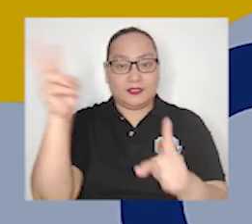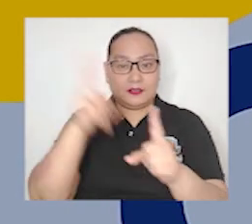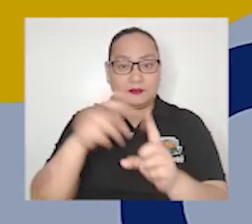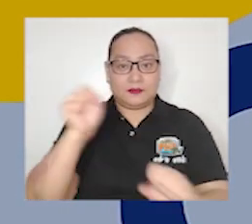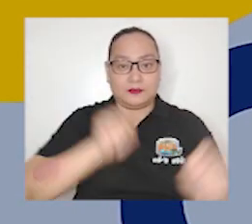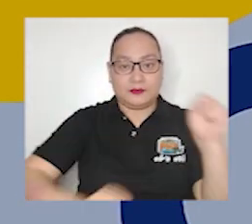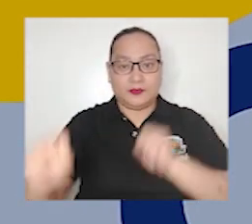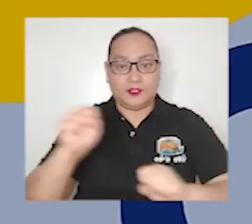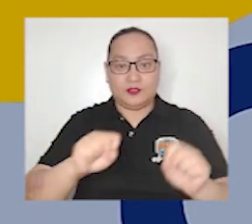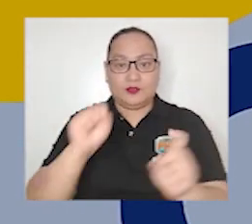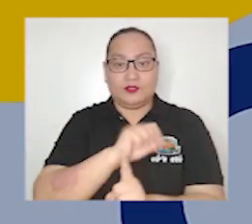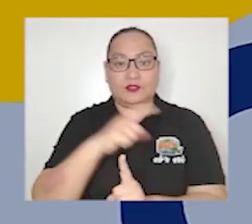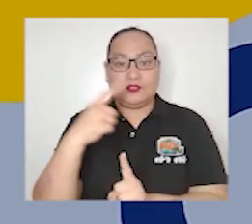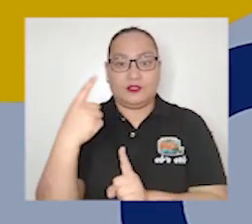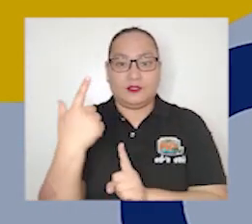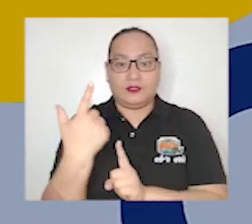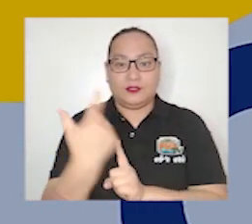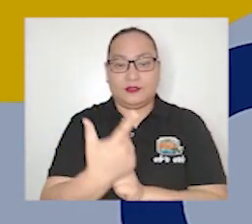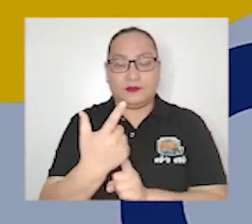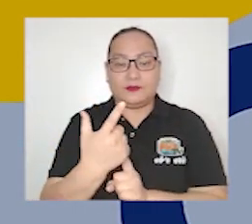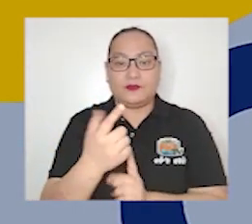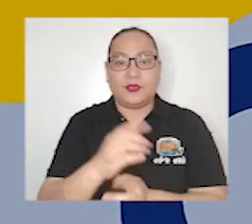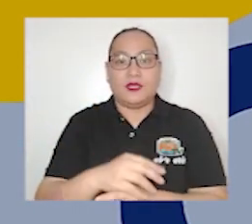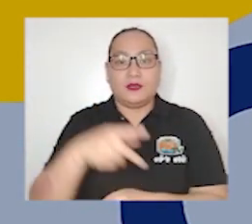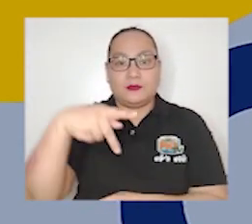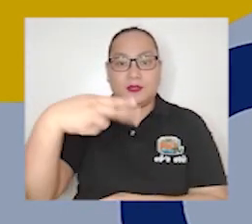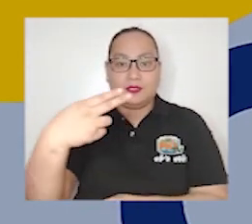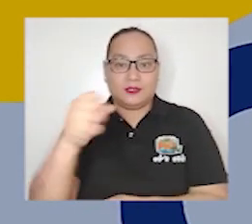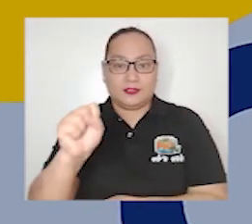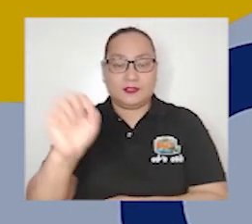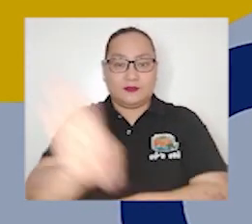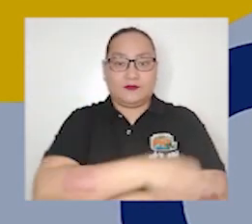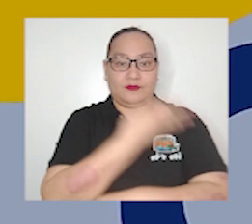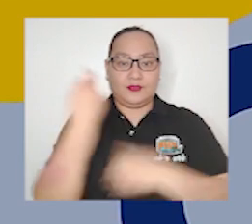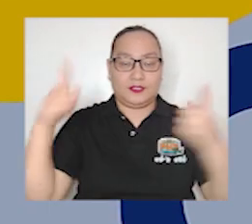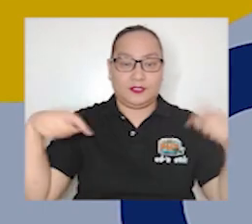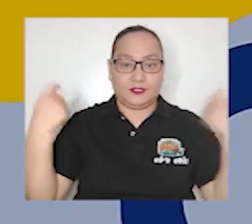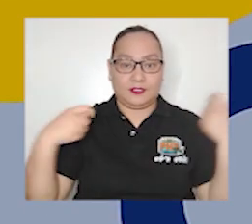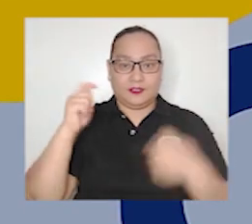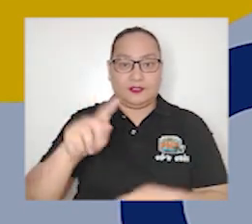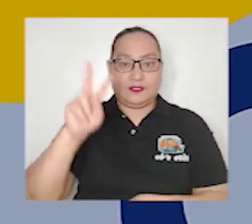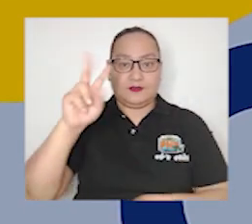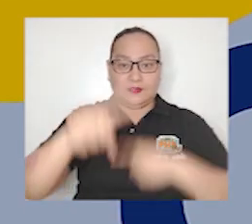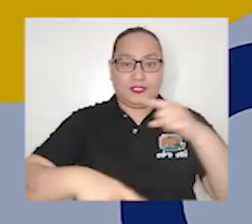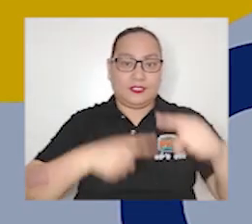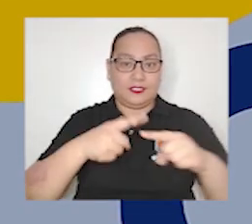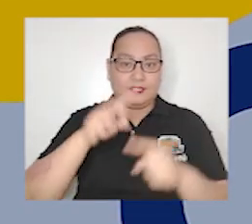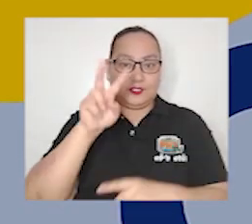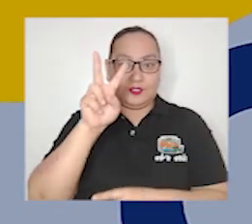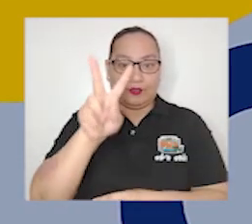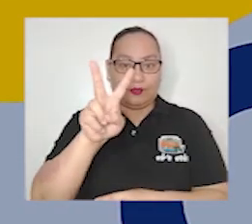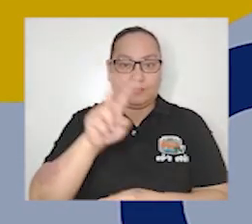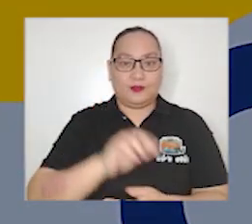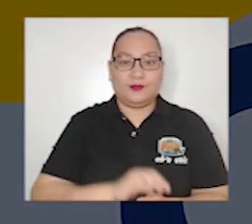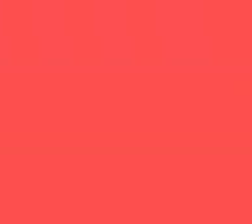Applied Social Sciences in THS Fernandino Tins TV Season 2